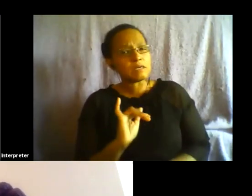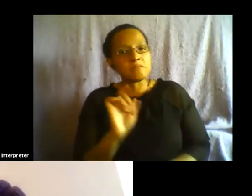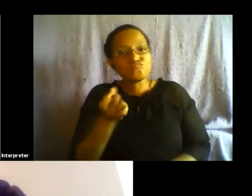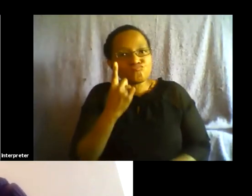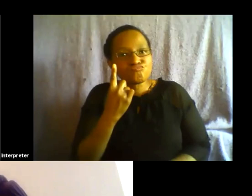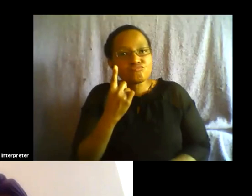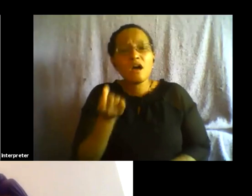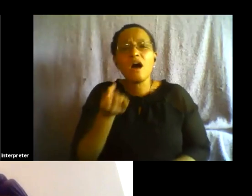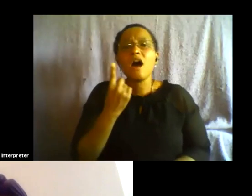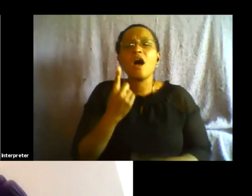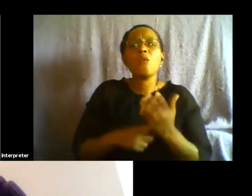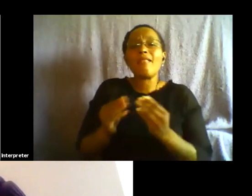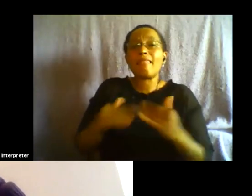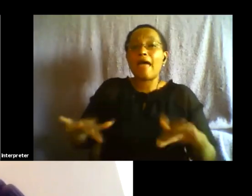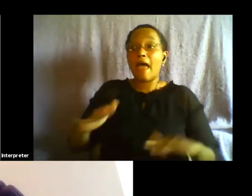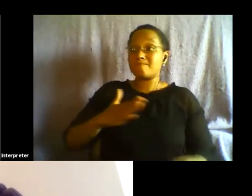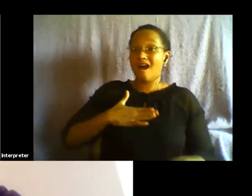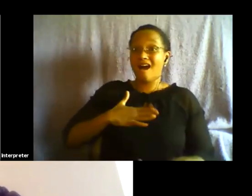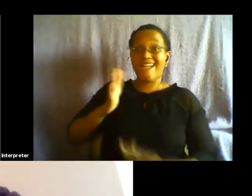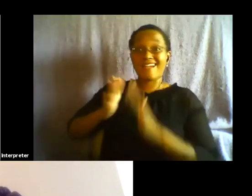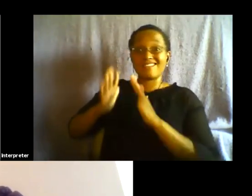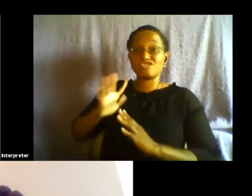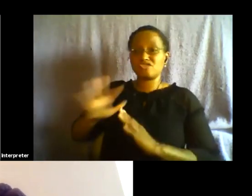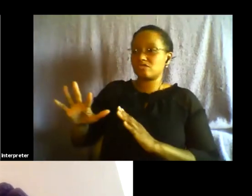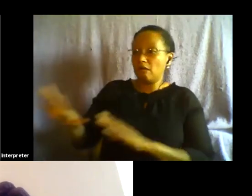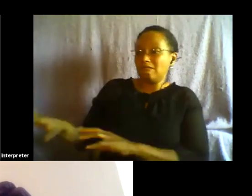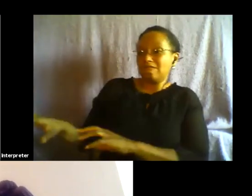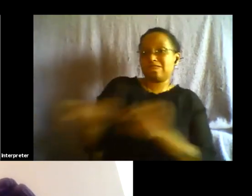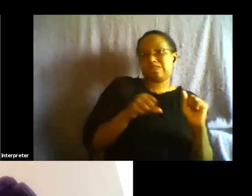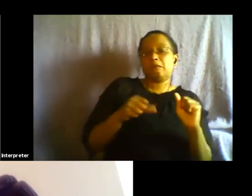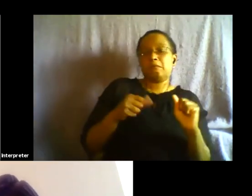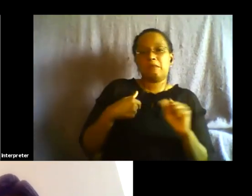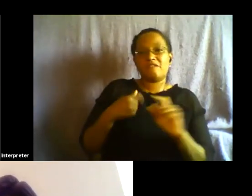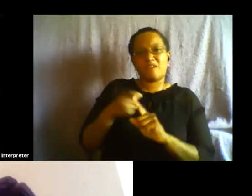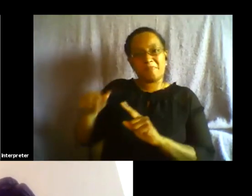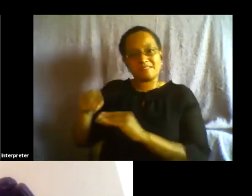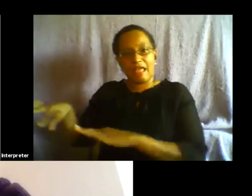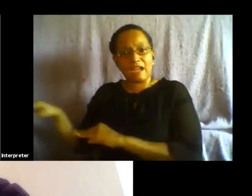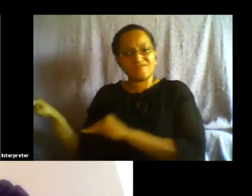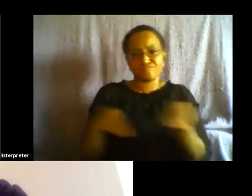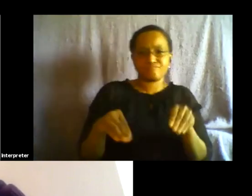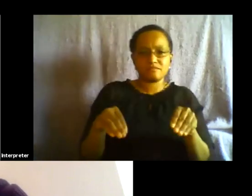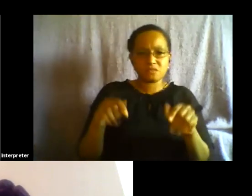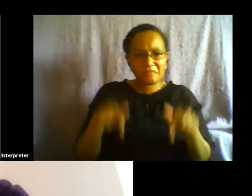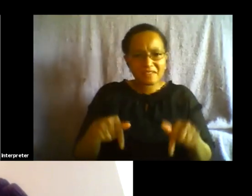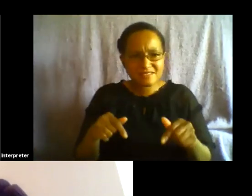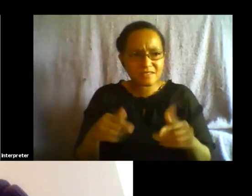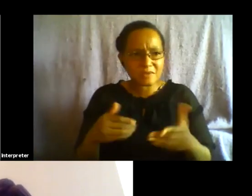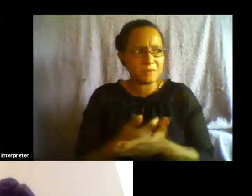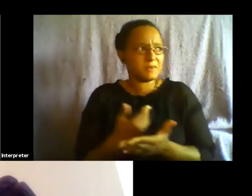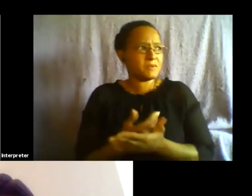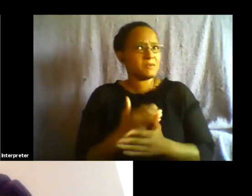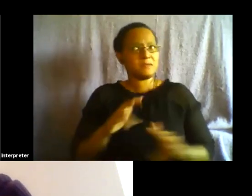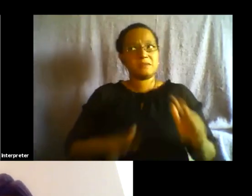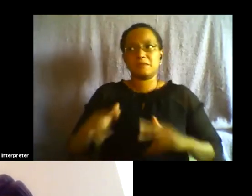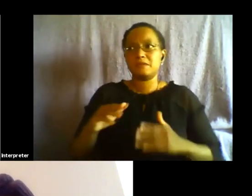ripped away from through colonization is important and then figuring out how given that how